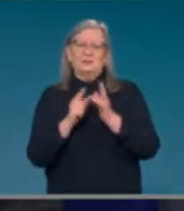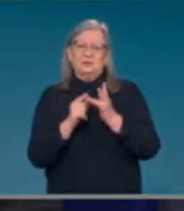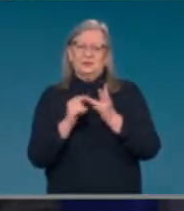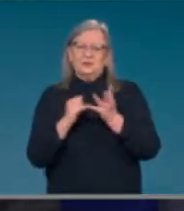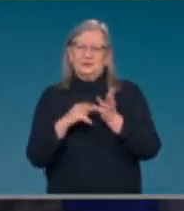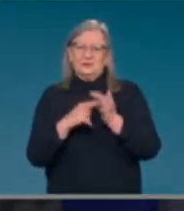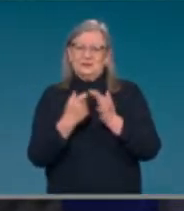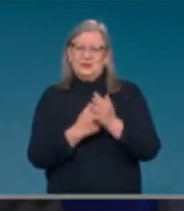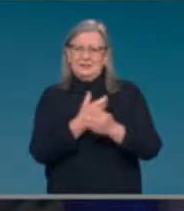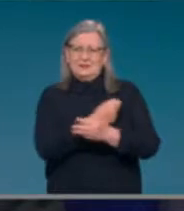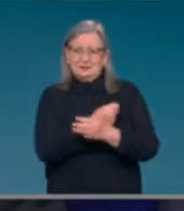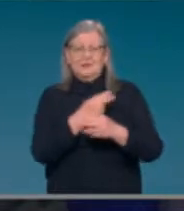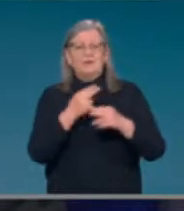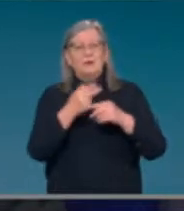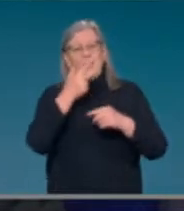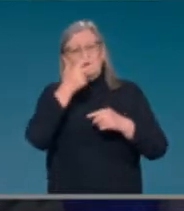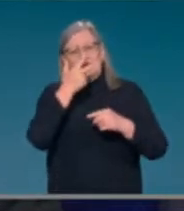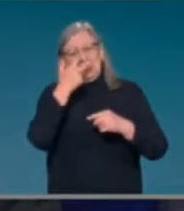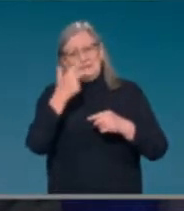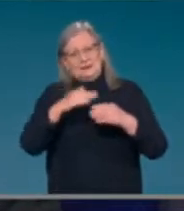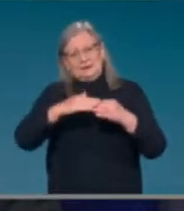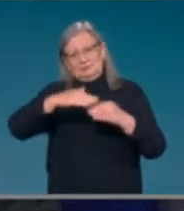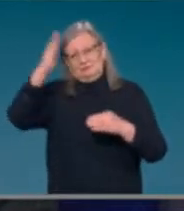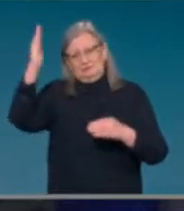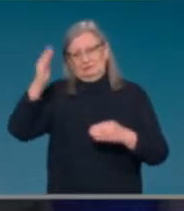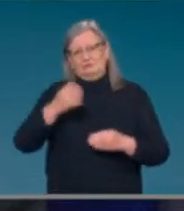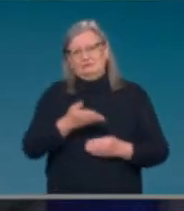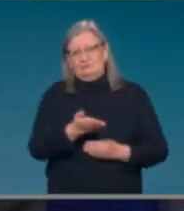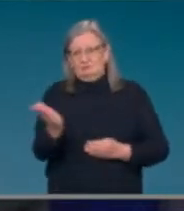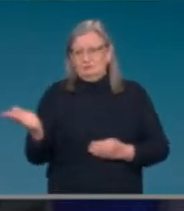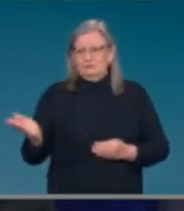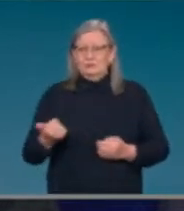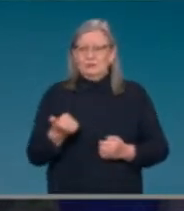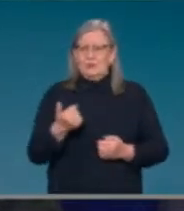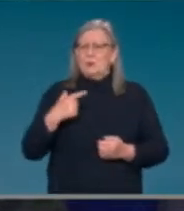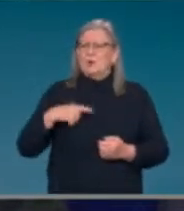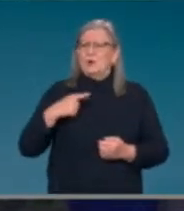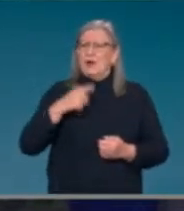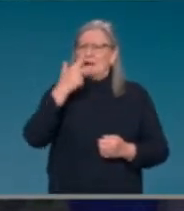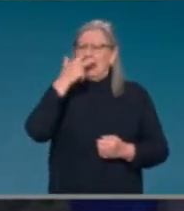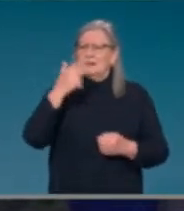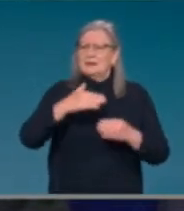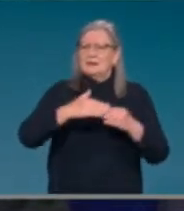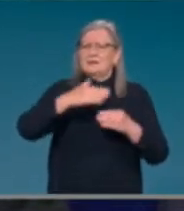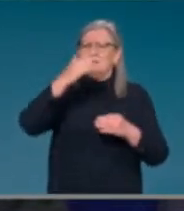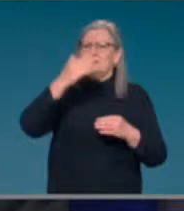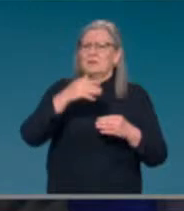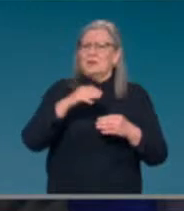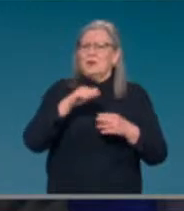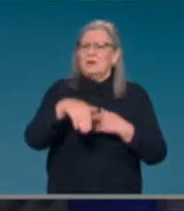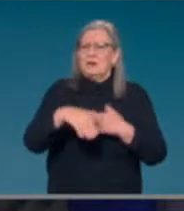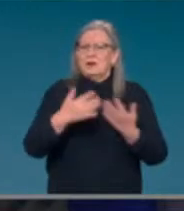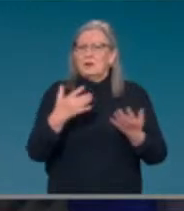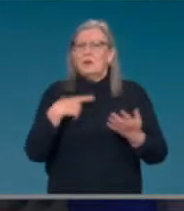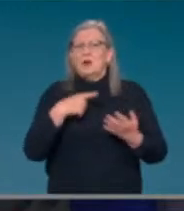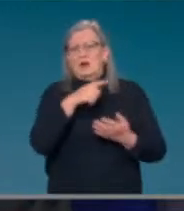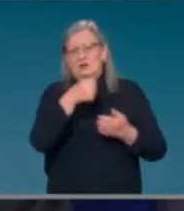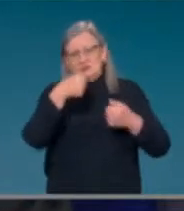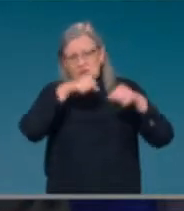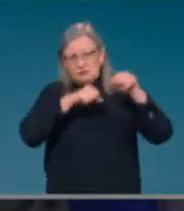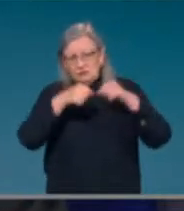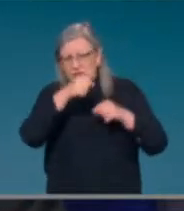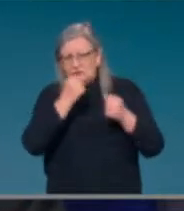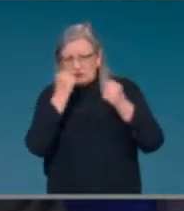it's over 18 years because that's the data from the clinical trials. And I'll come back and talk about the data on which the decision was made,